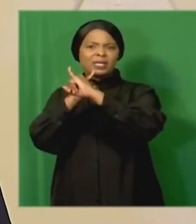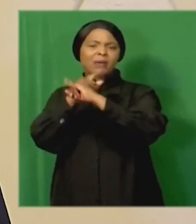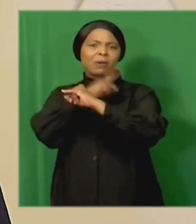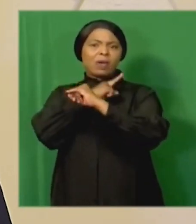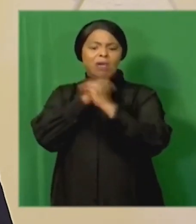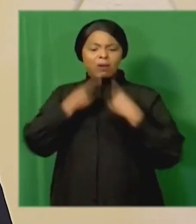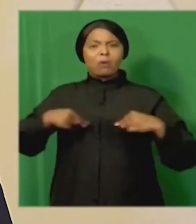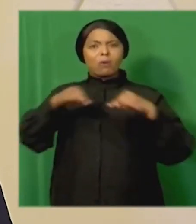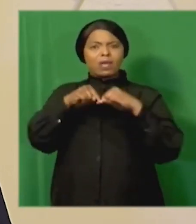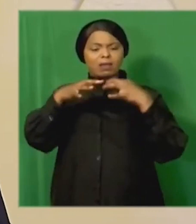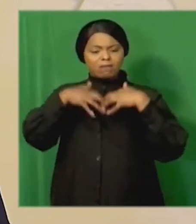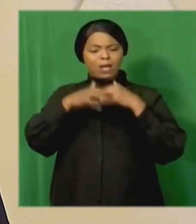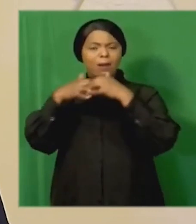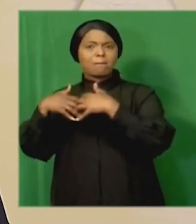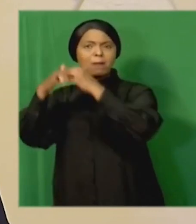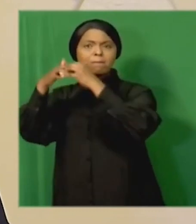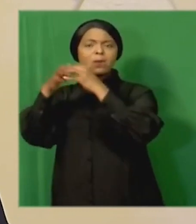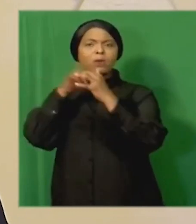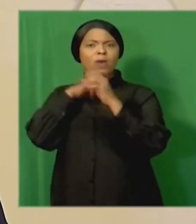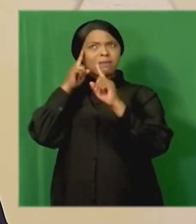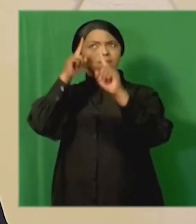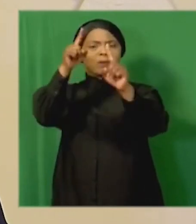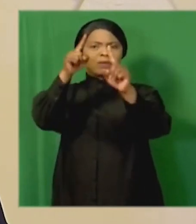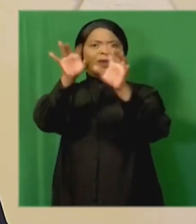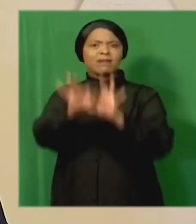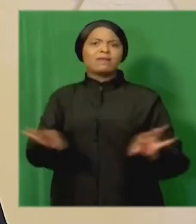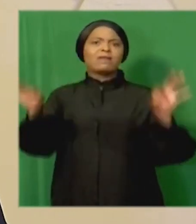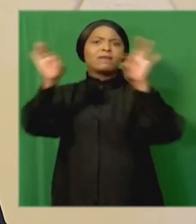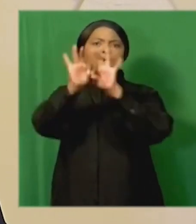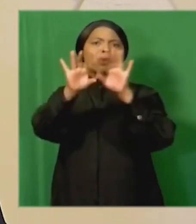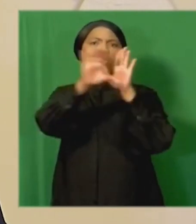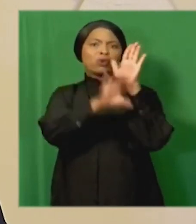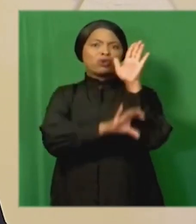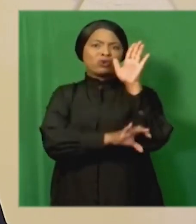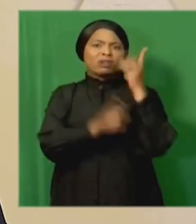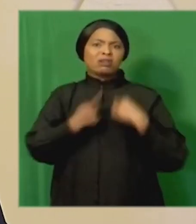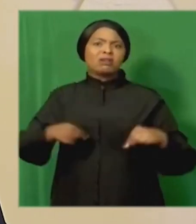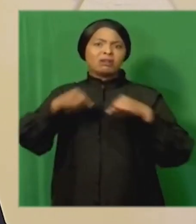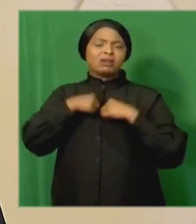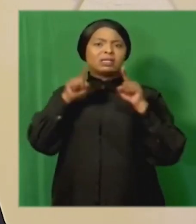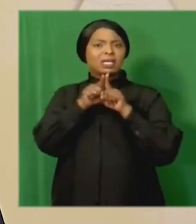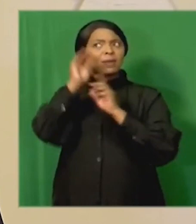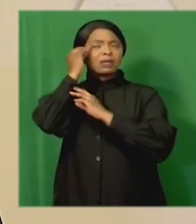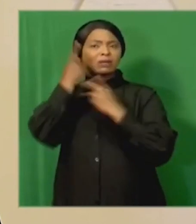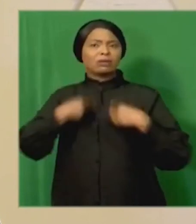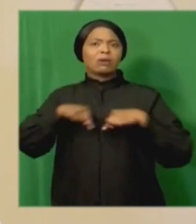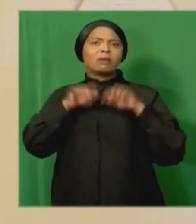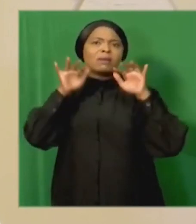we established together to advance the values of our constitution and the interests of our people.